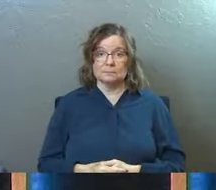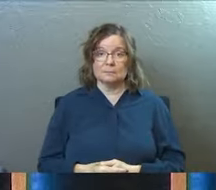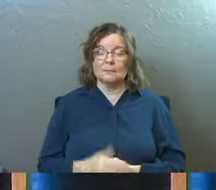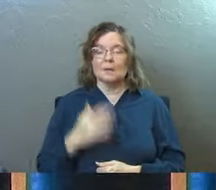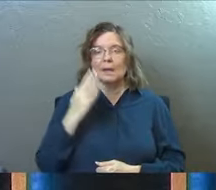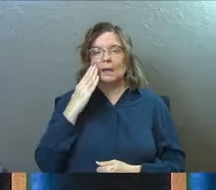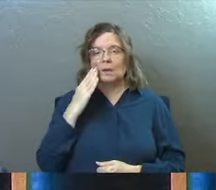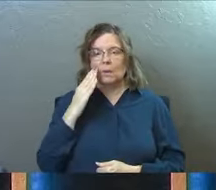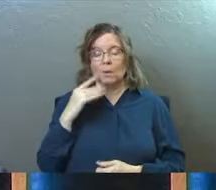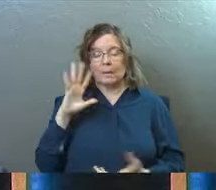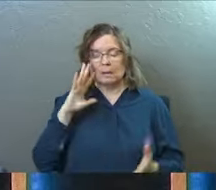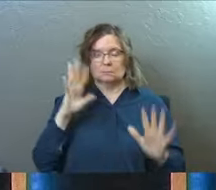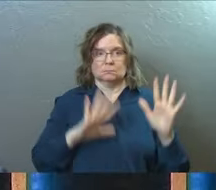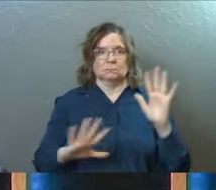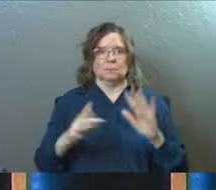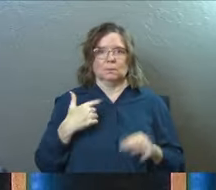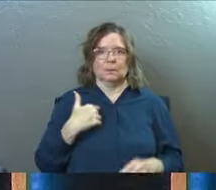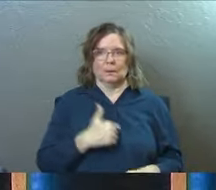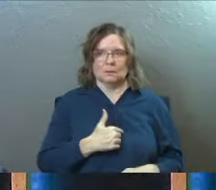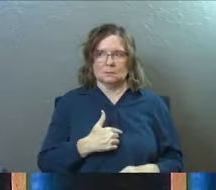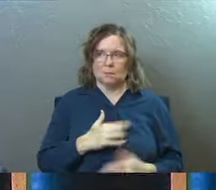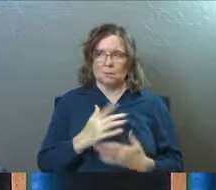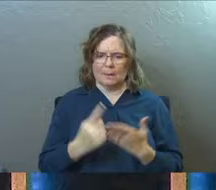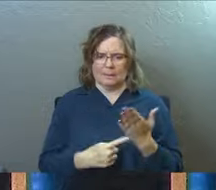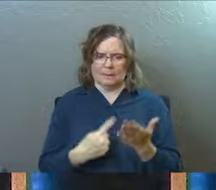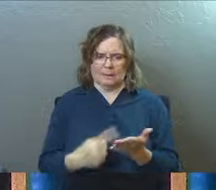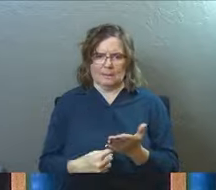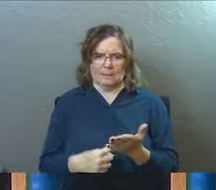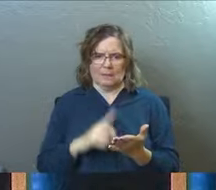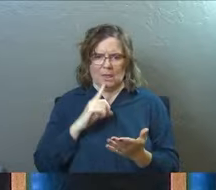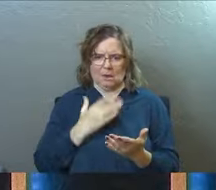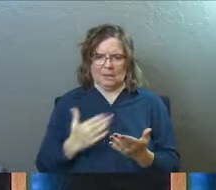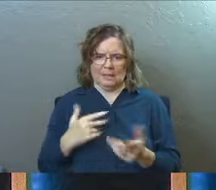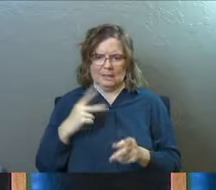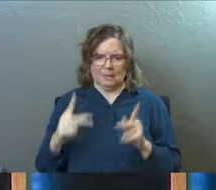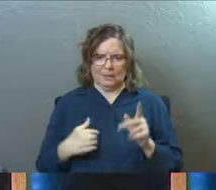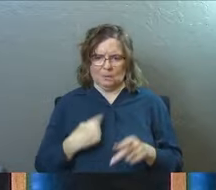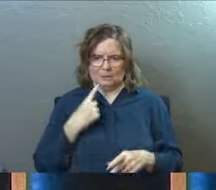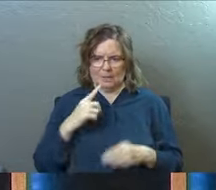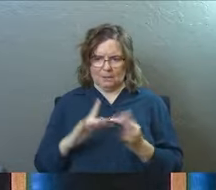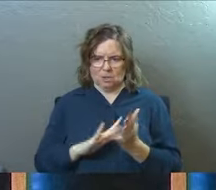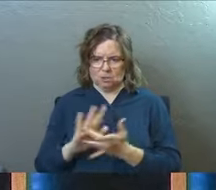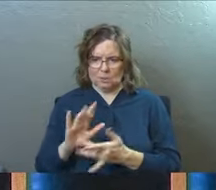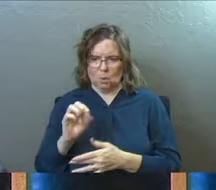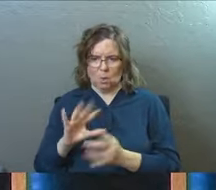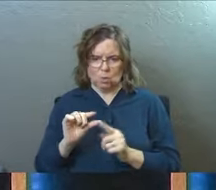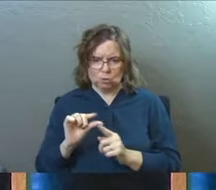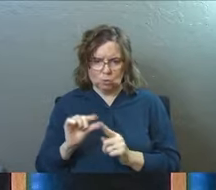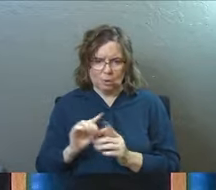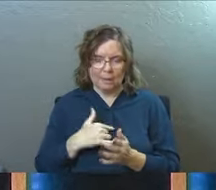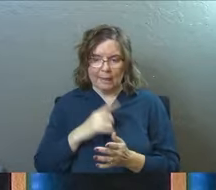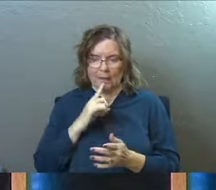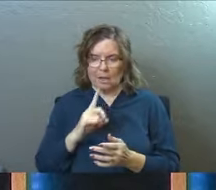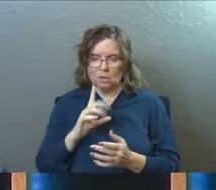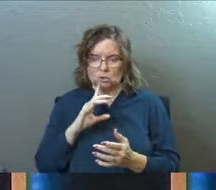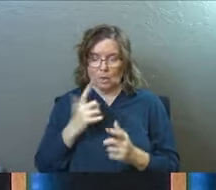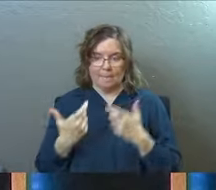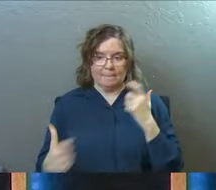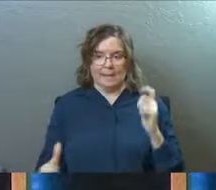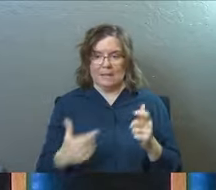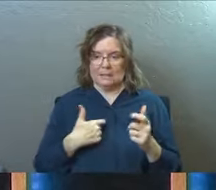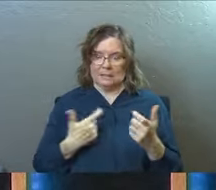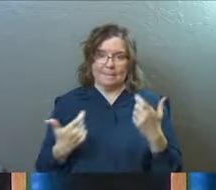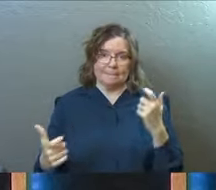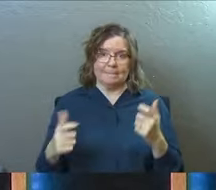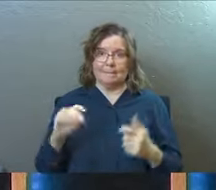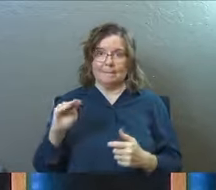And I know this messes with us. It's like, well, sometimes there are things that people will say about Jesus or his word that are just so massive and